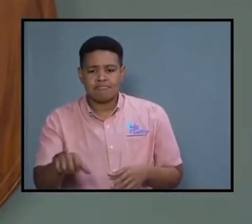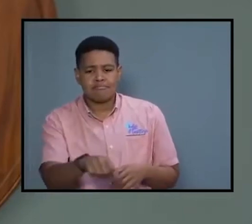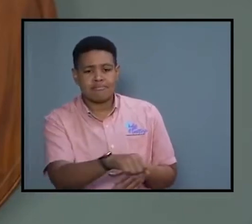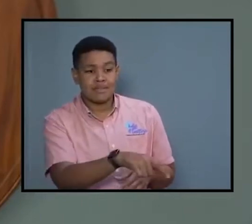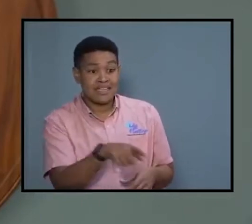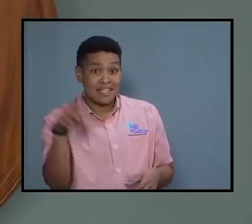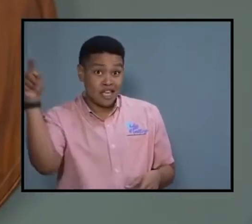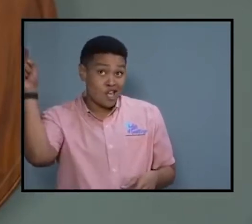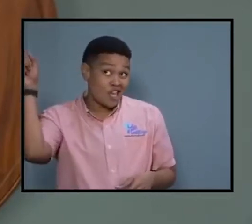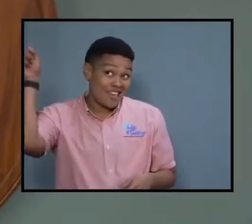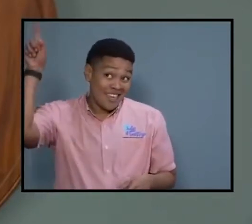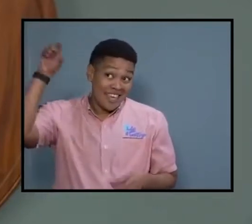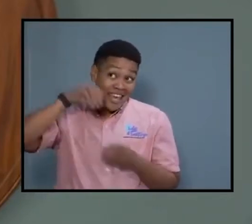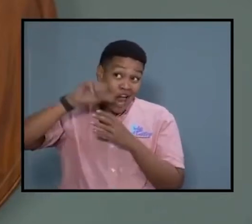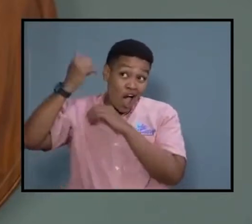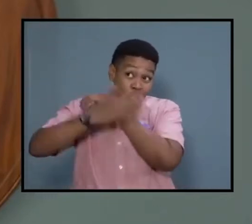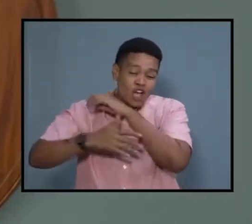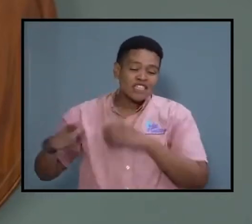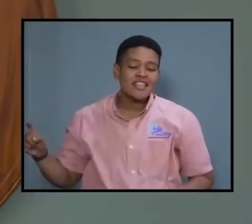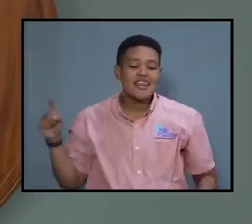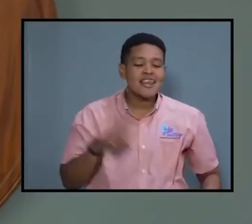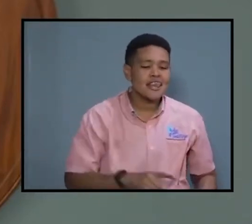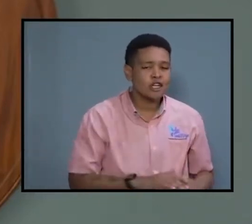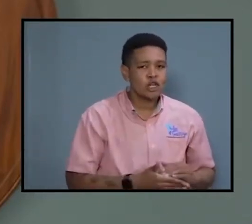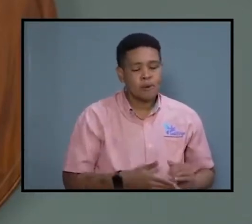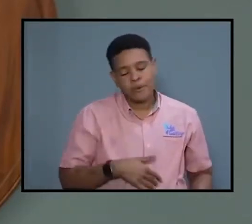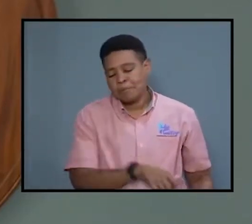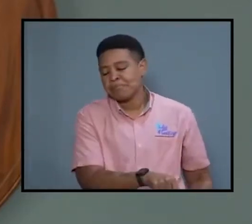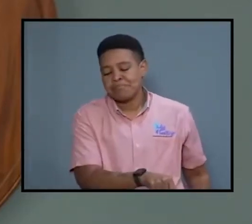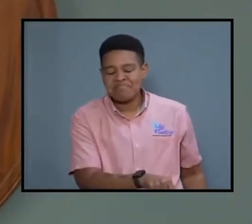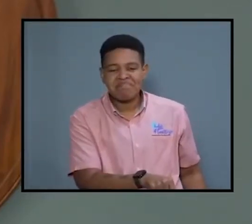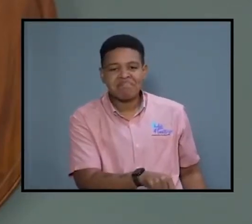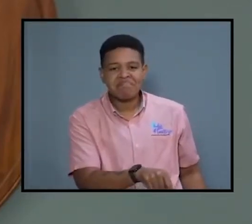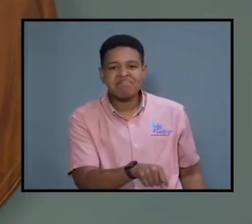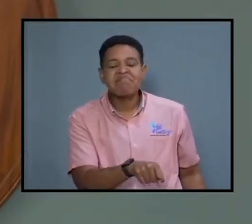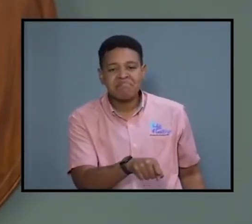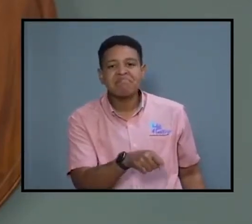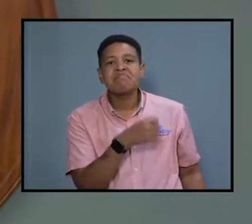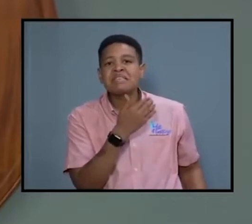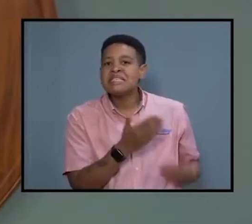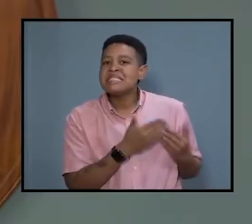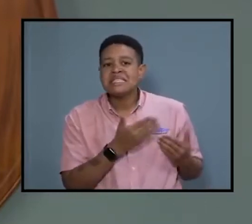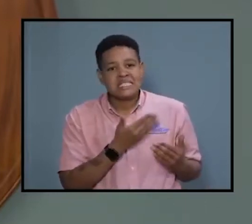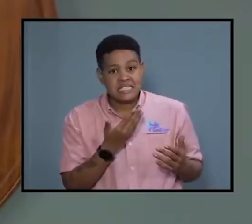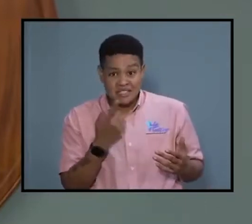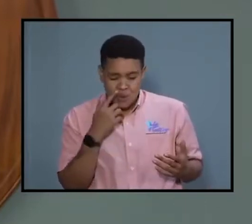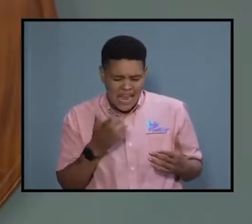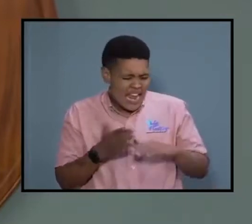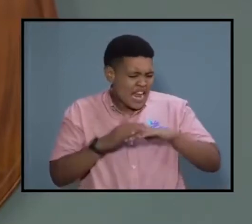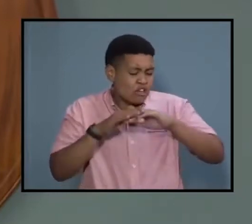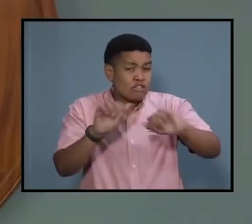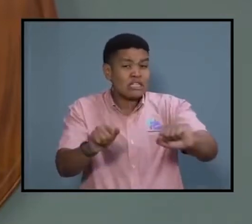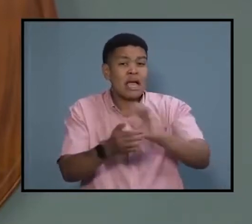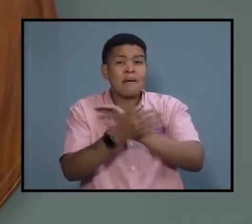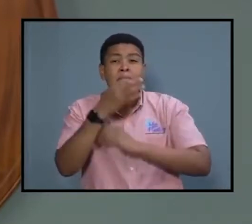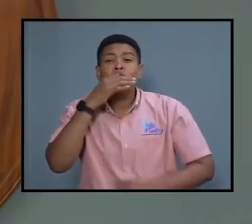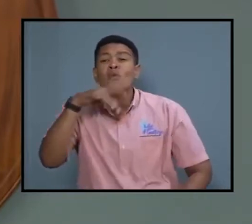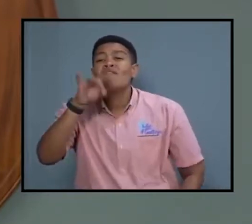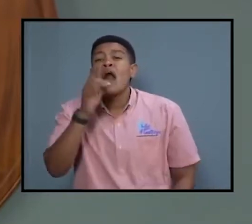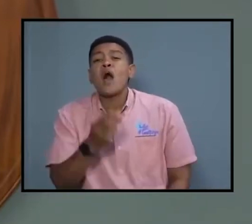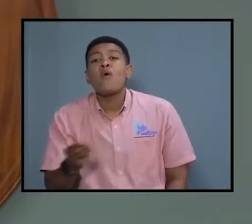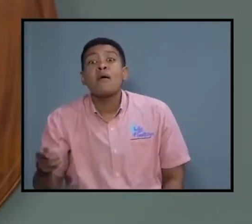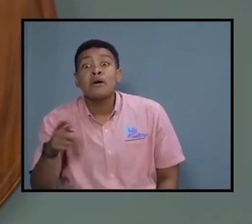the increased capabilities to find weapons. And all of this is being done